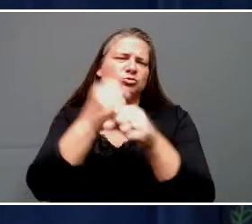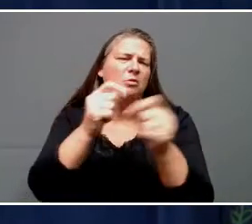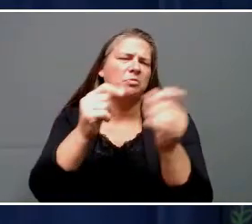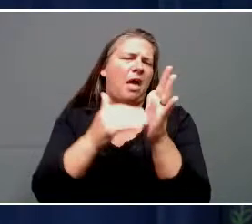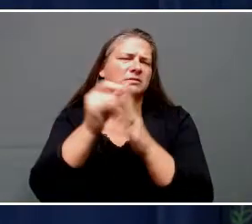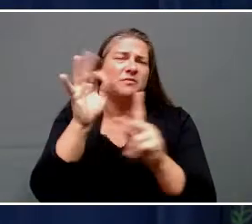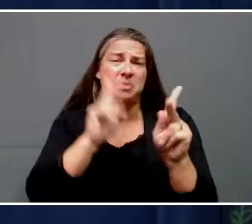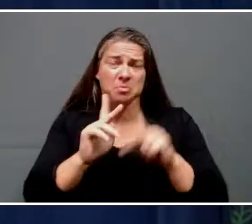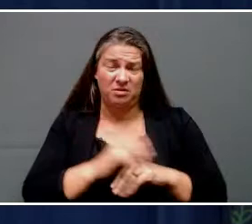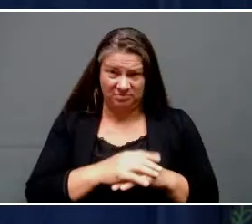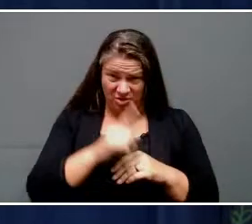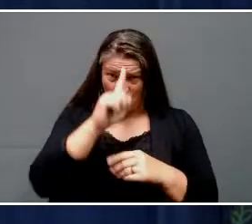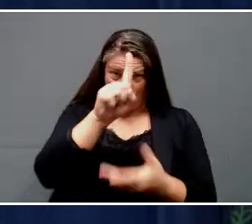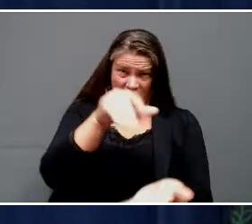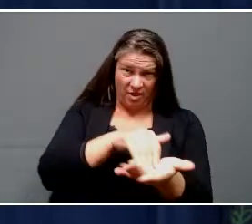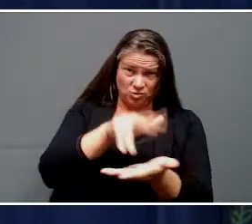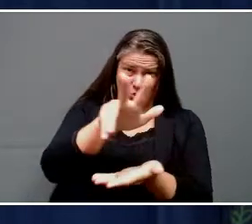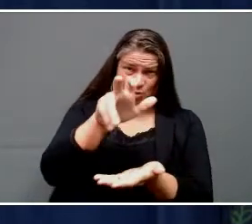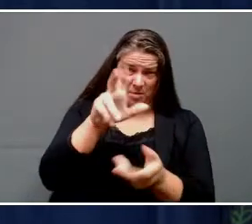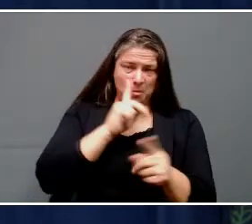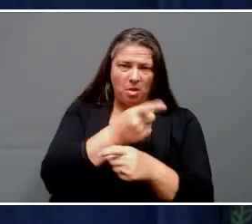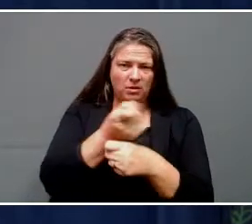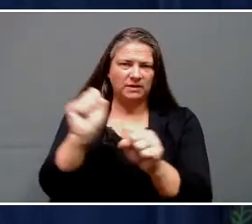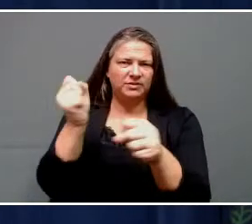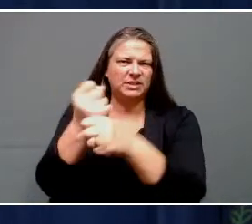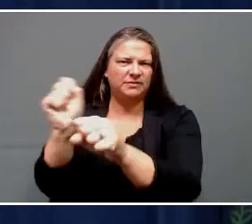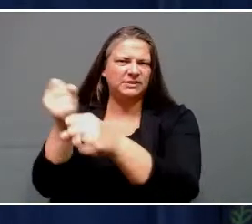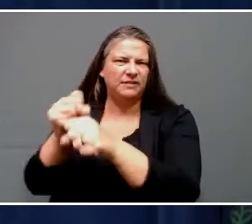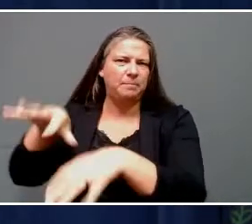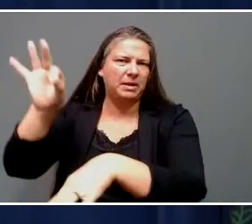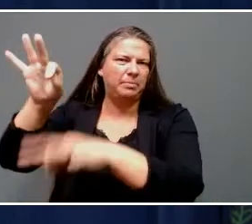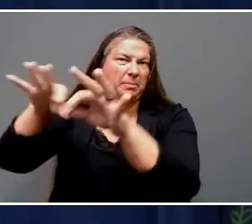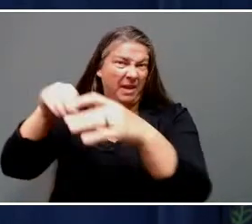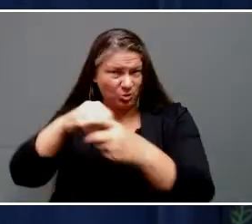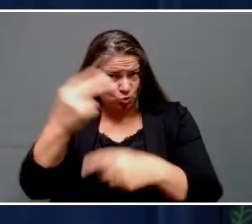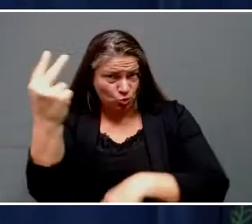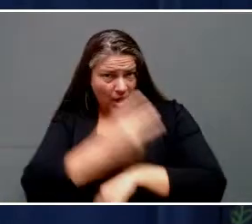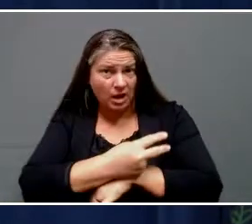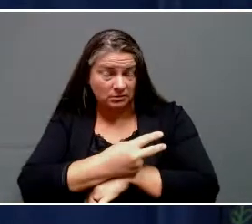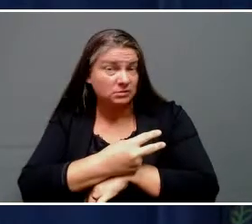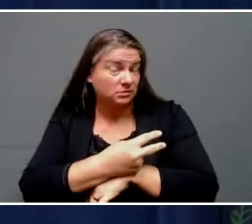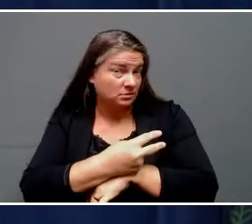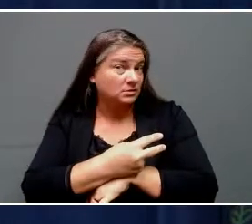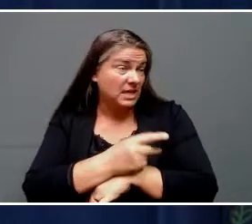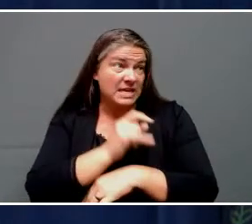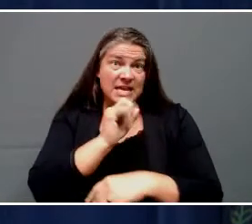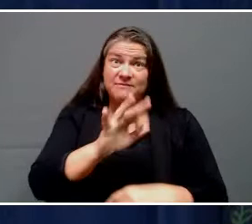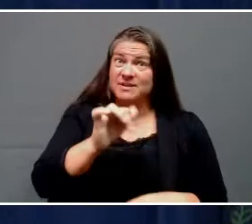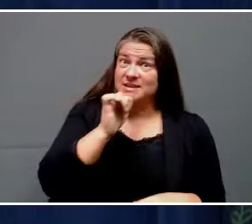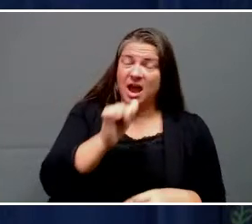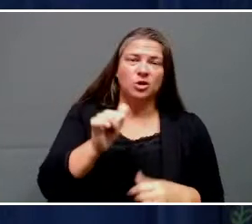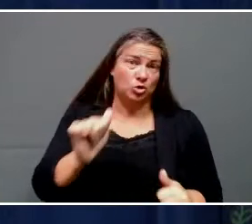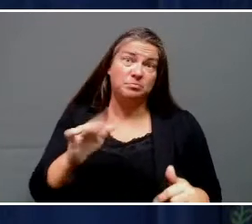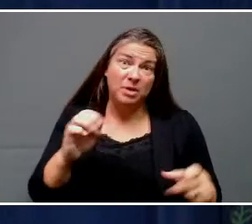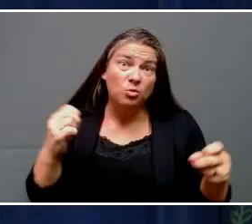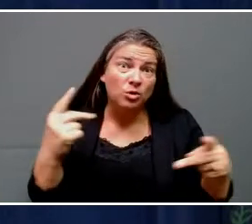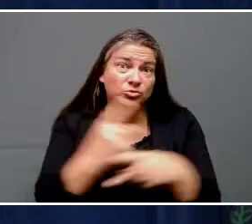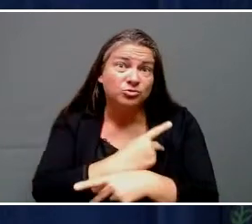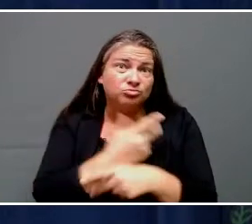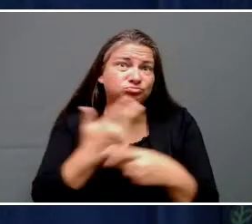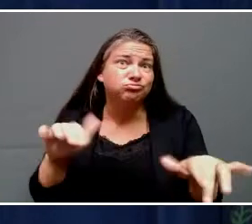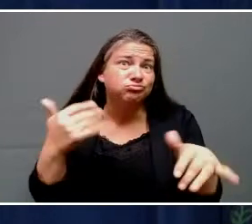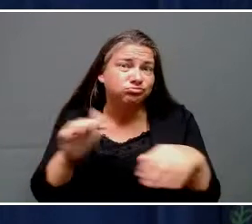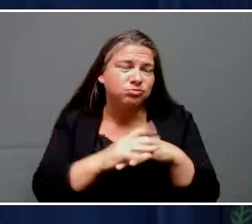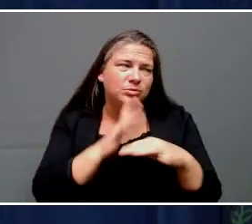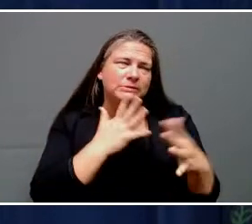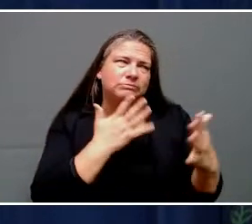,300 people were rescued in those first two days, and this could have been much worse. Now, together we're working